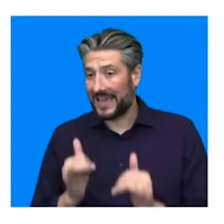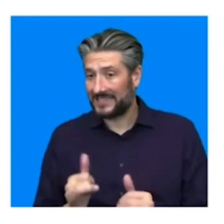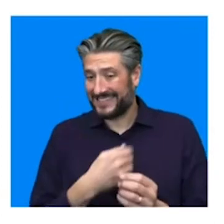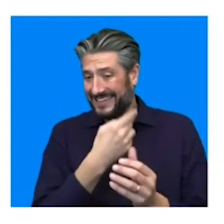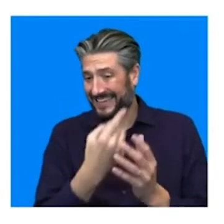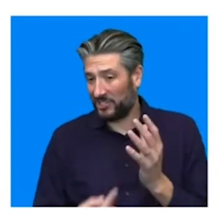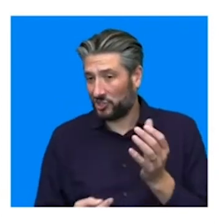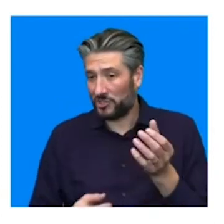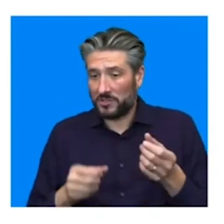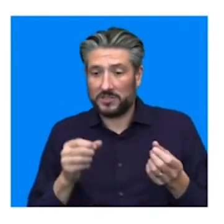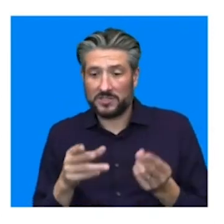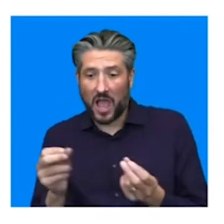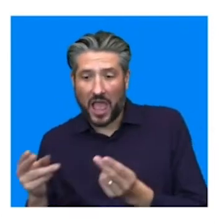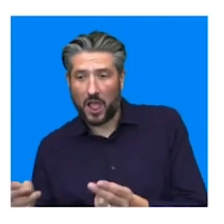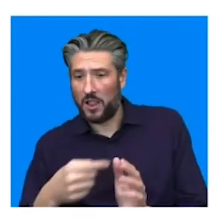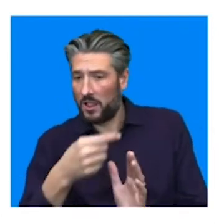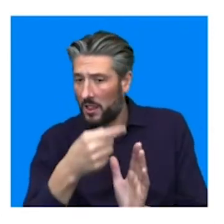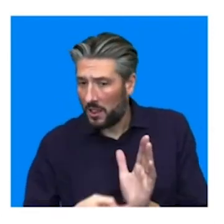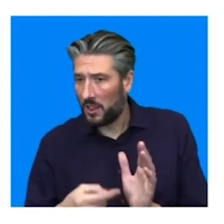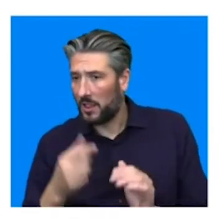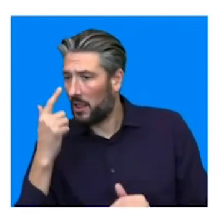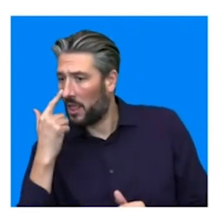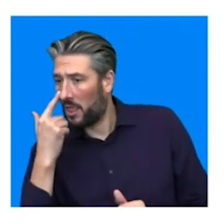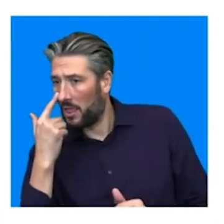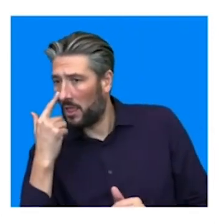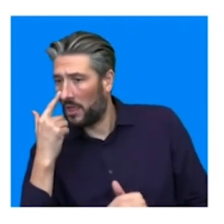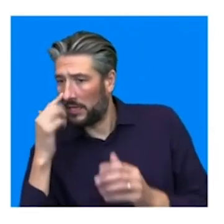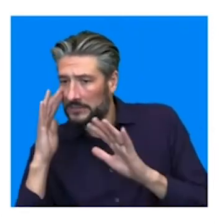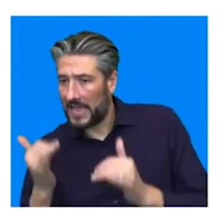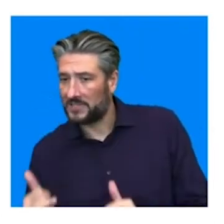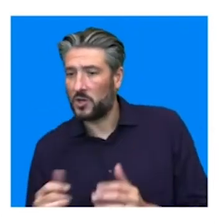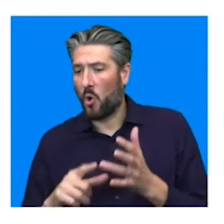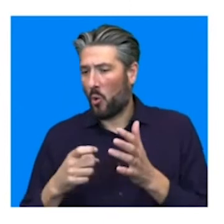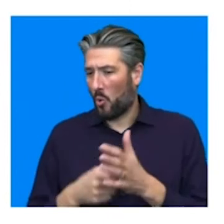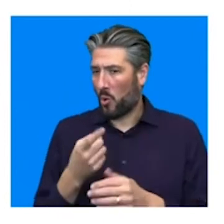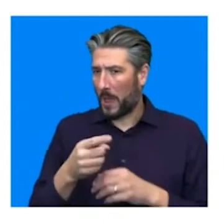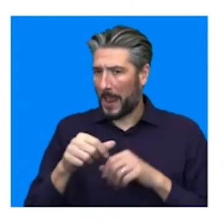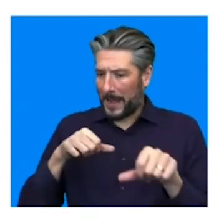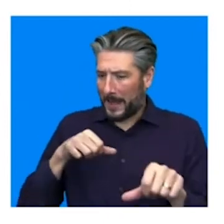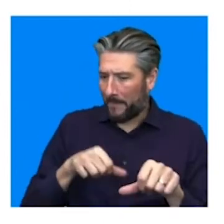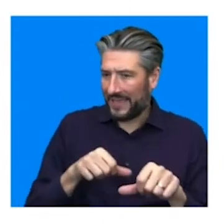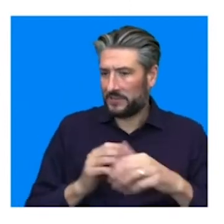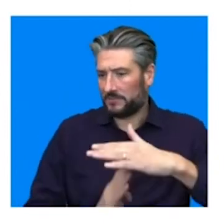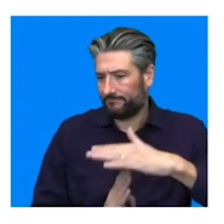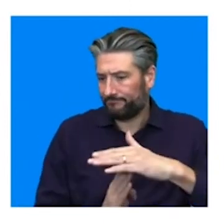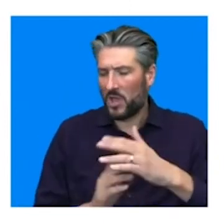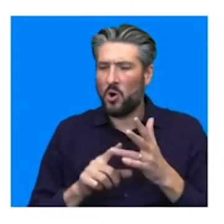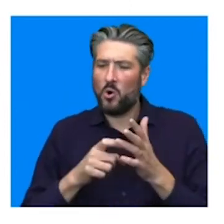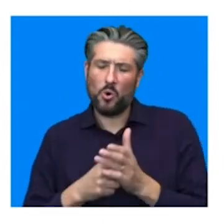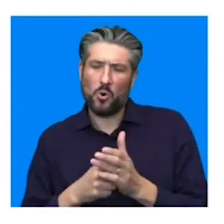then create? Or do you obviously have to limit which styles that you test on?